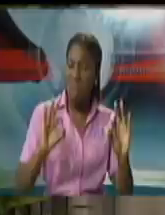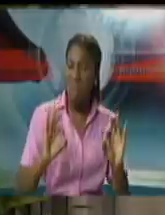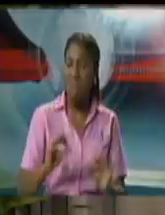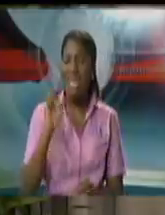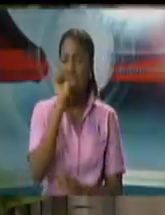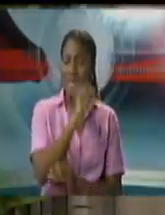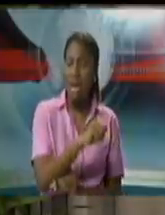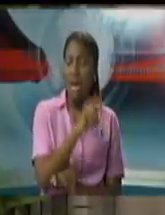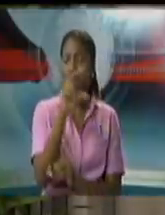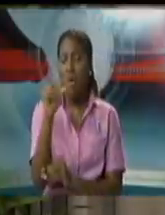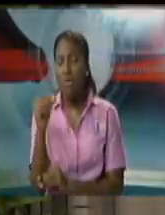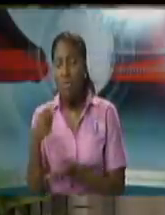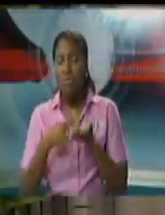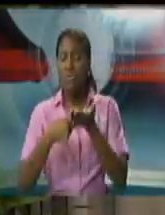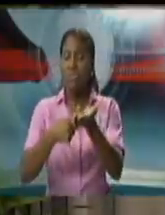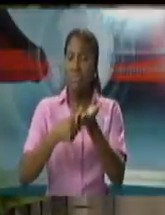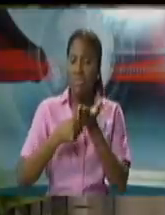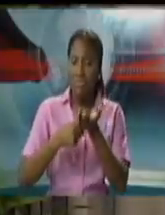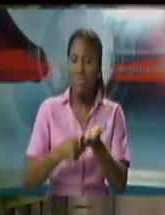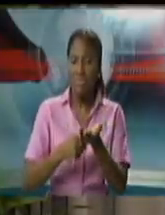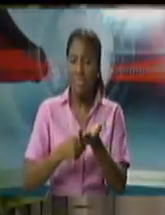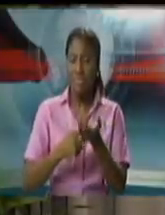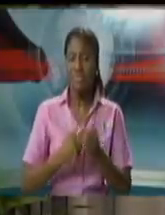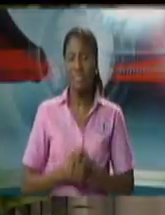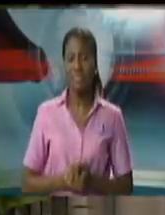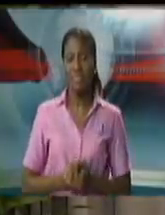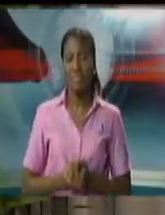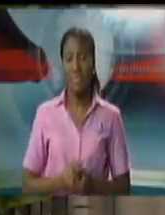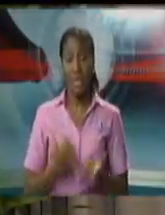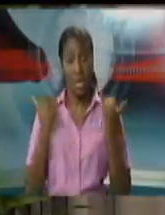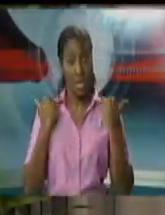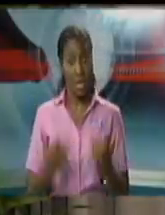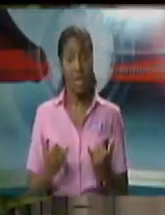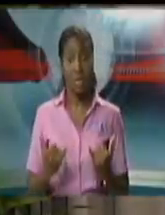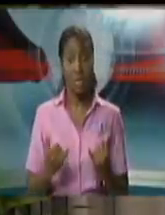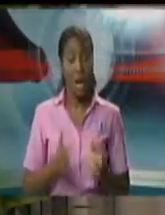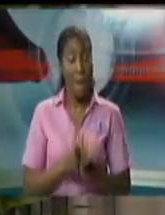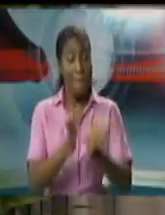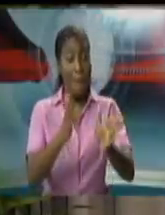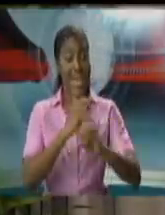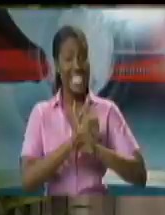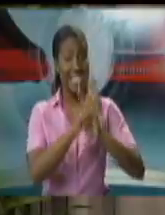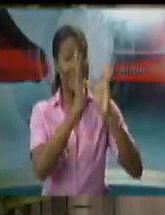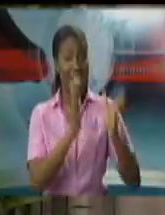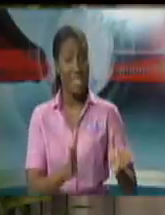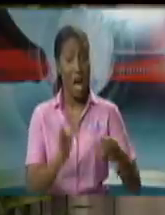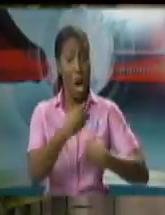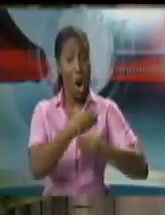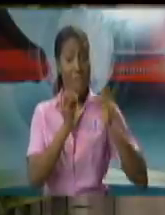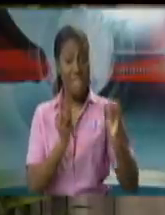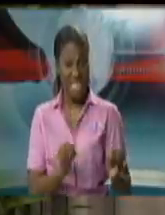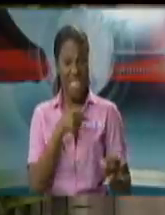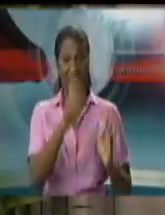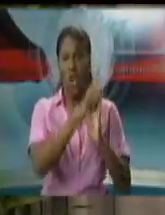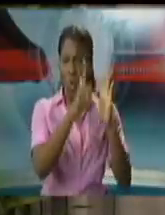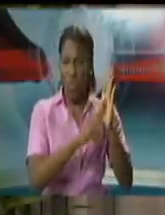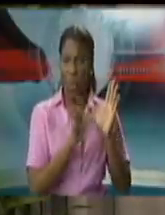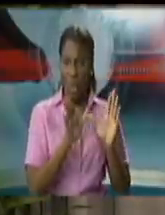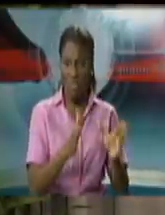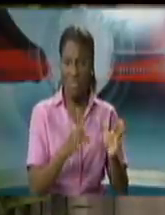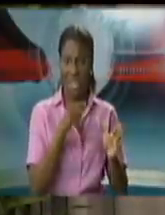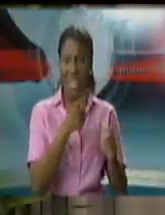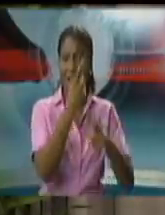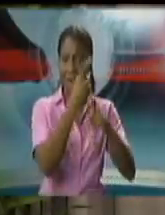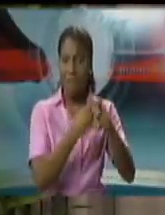Hines and other courts that will consider bail. But this Public Defender's Office, which is an initiative of the Attorney General's Office,